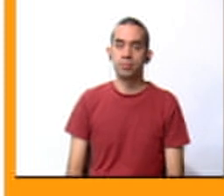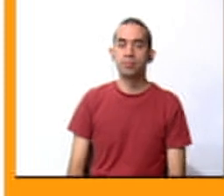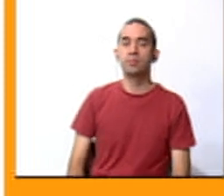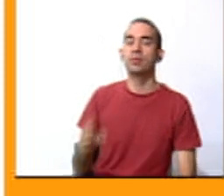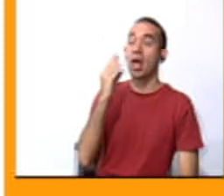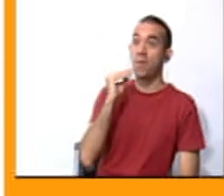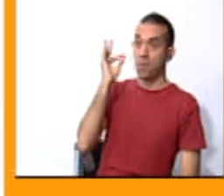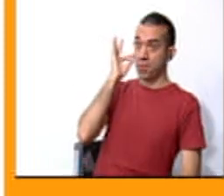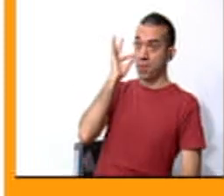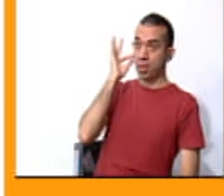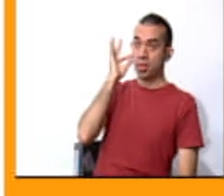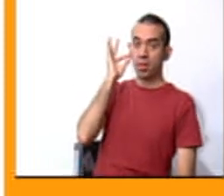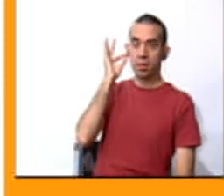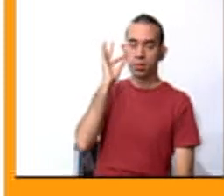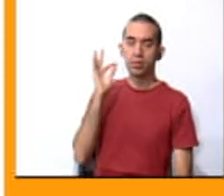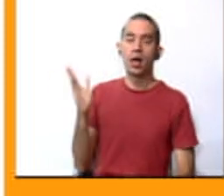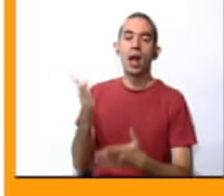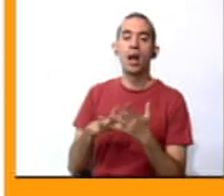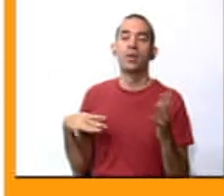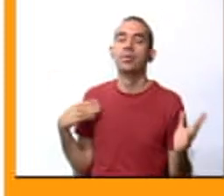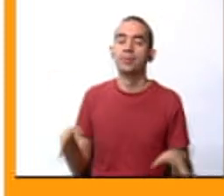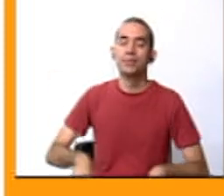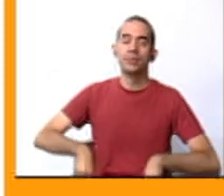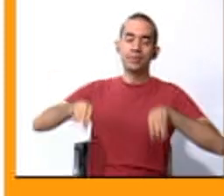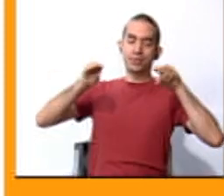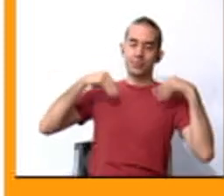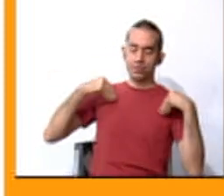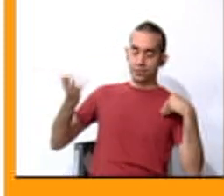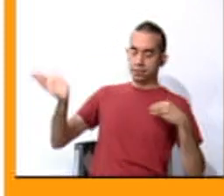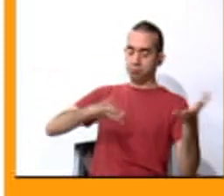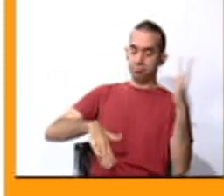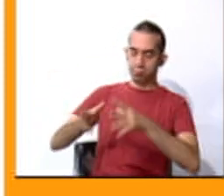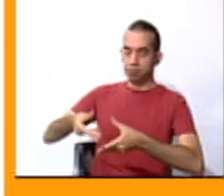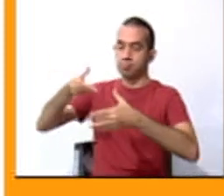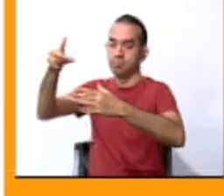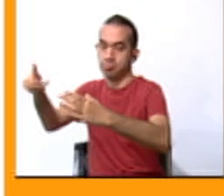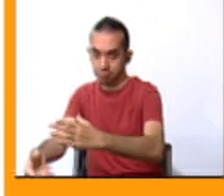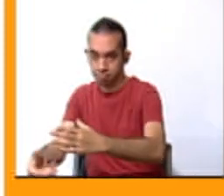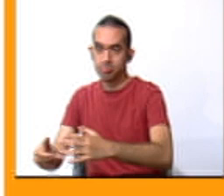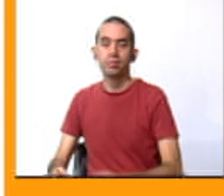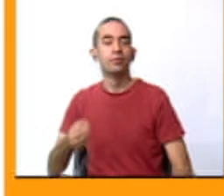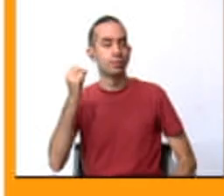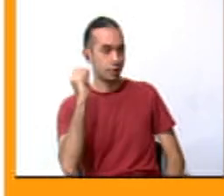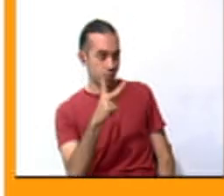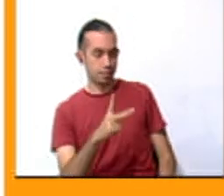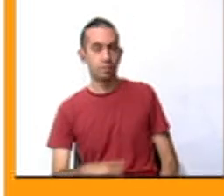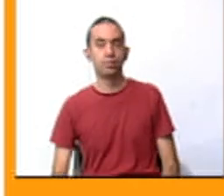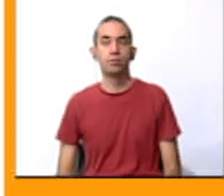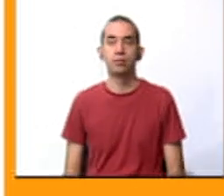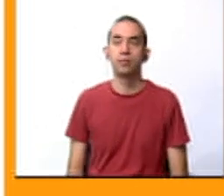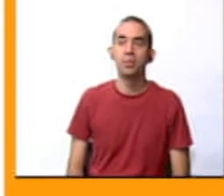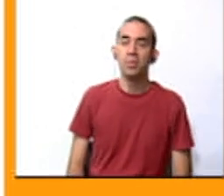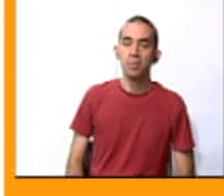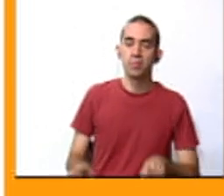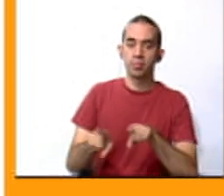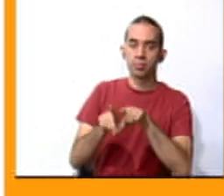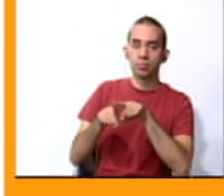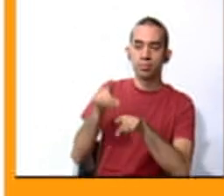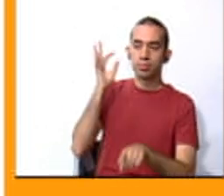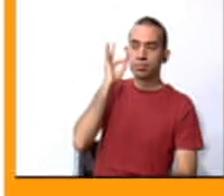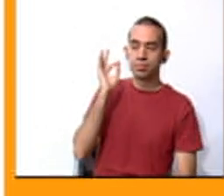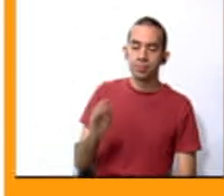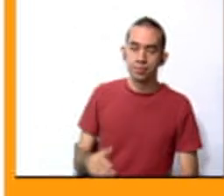grandmother puts some blankets in the emergency kit. Uh-huh. My sister